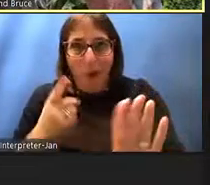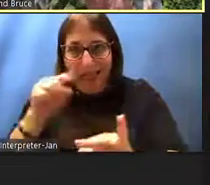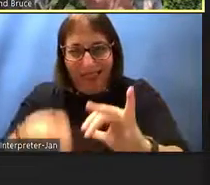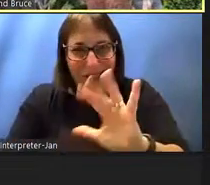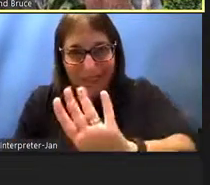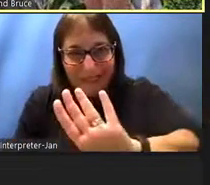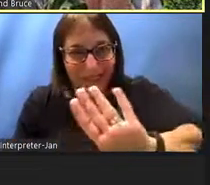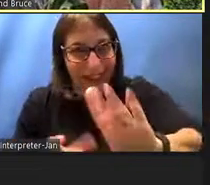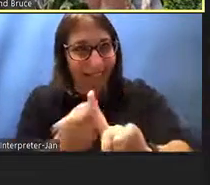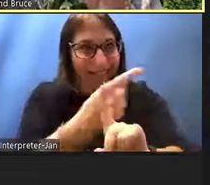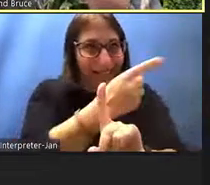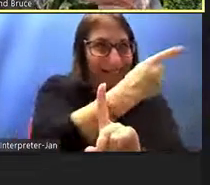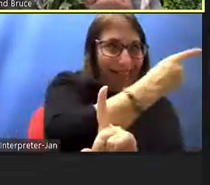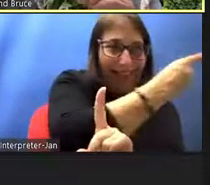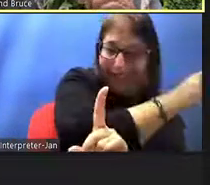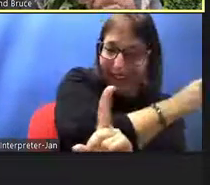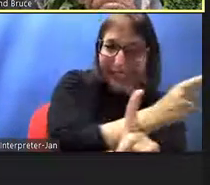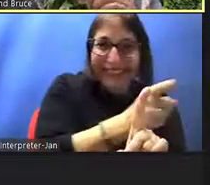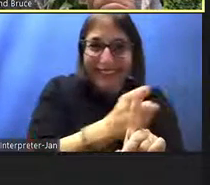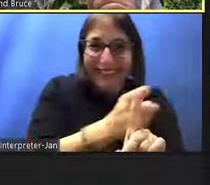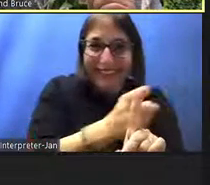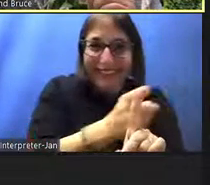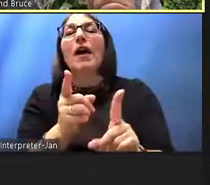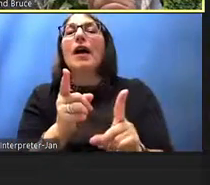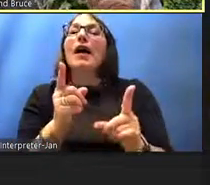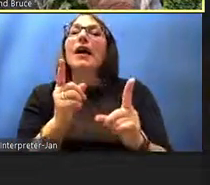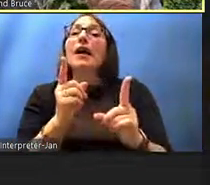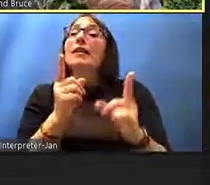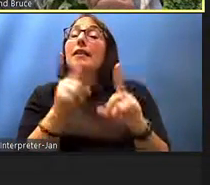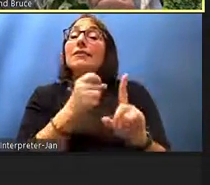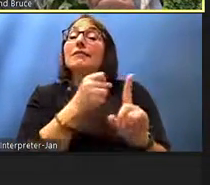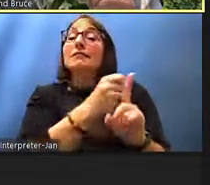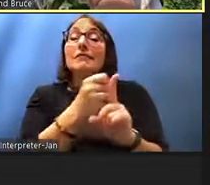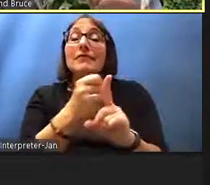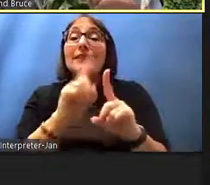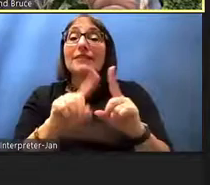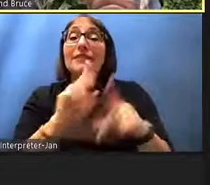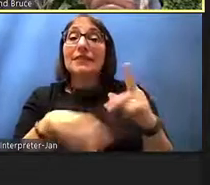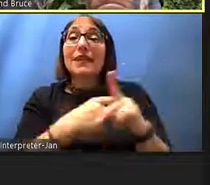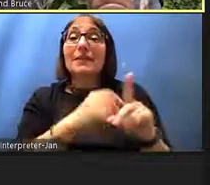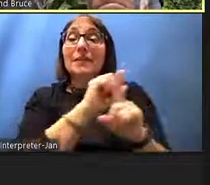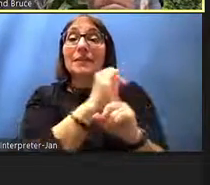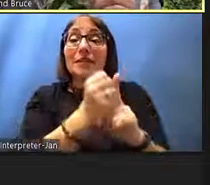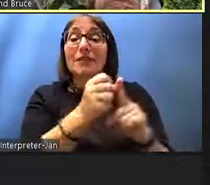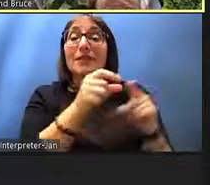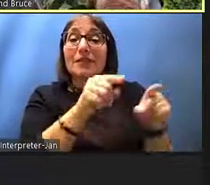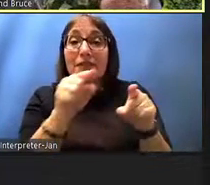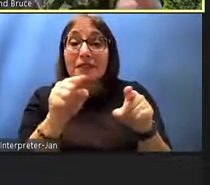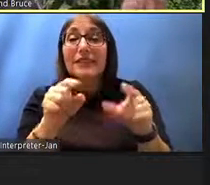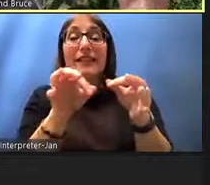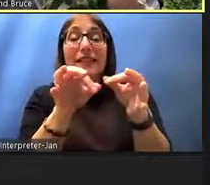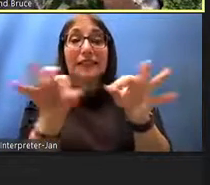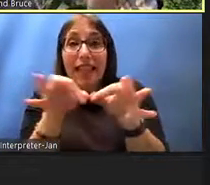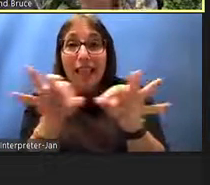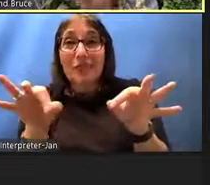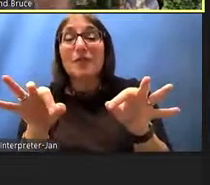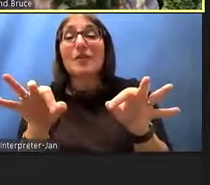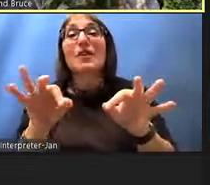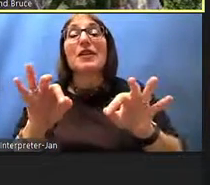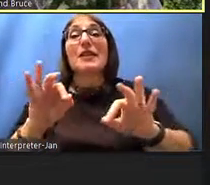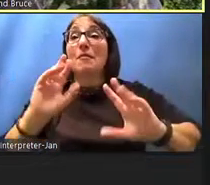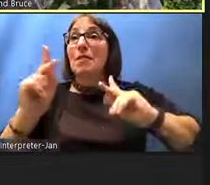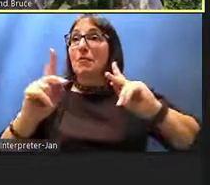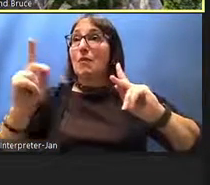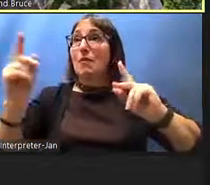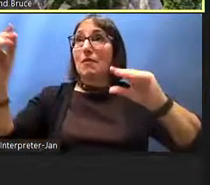different situations of different languages uh immigrant languages